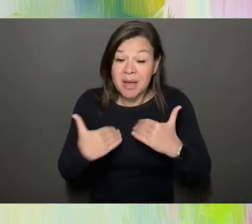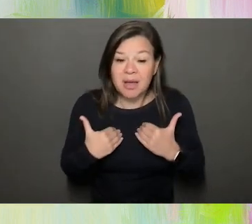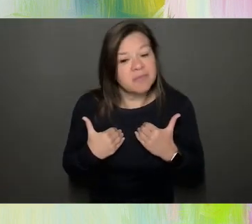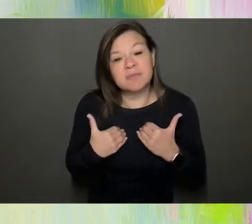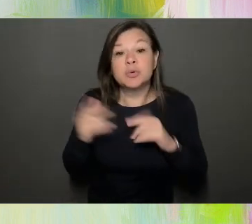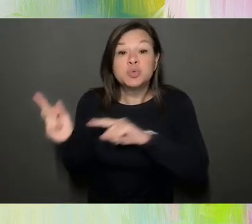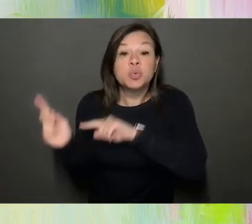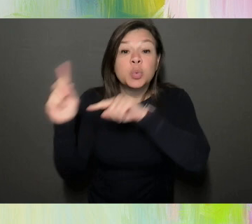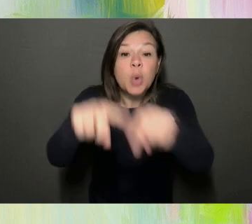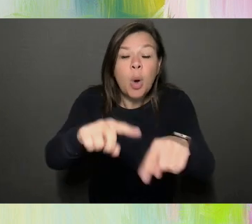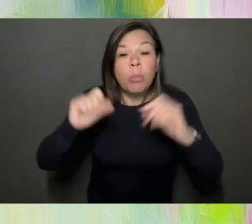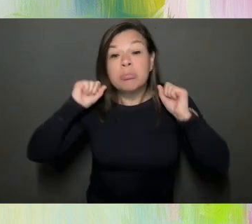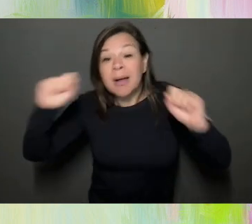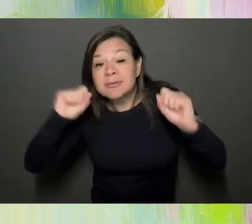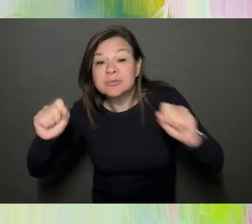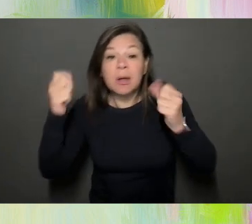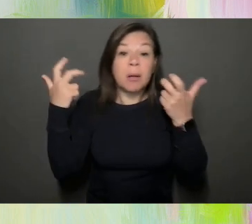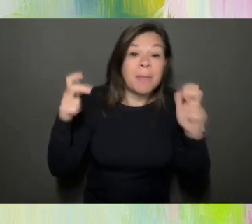exercise there.